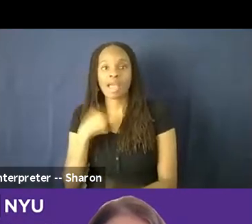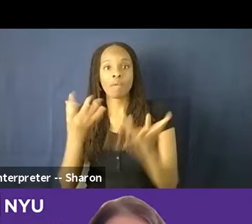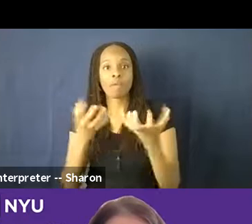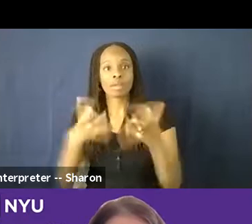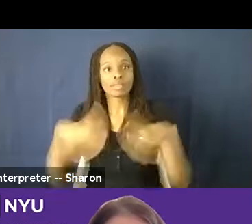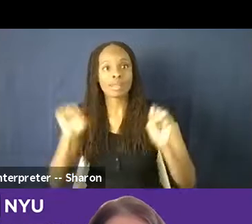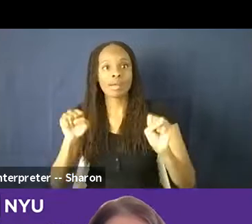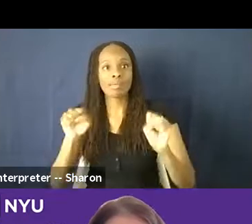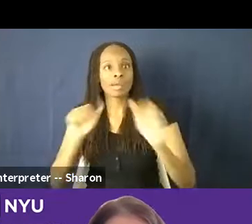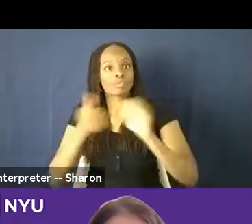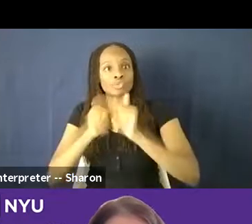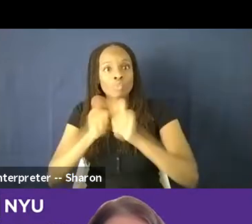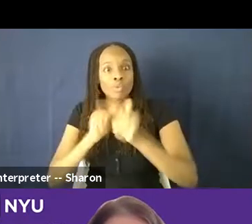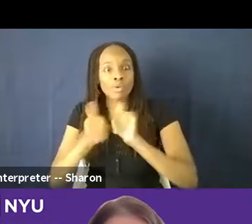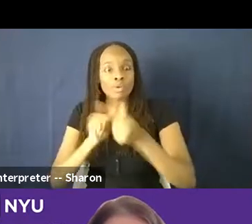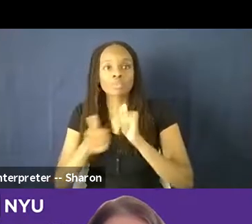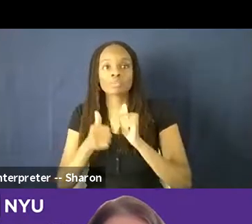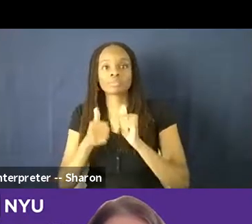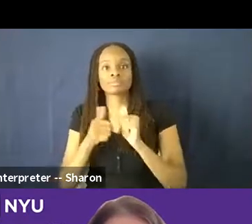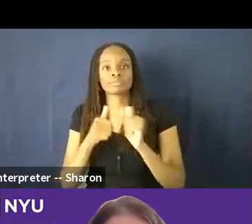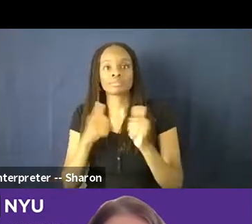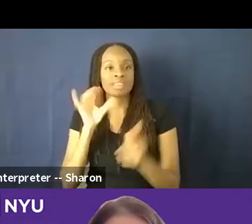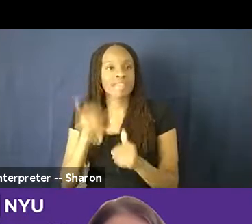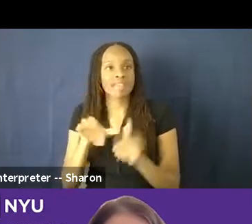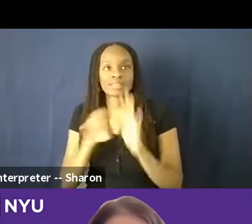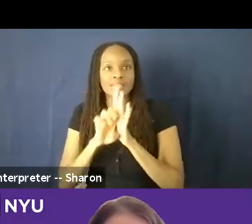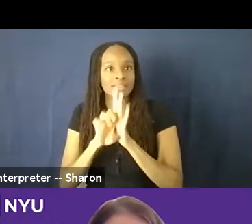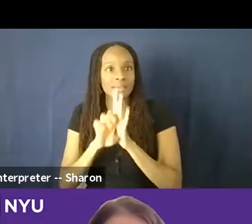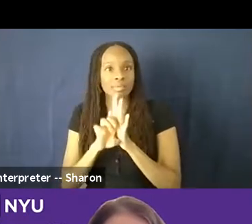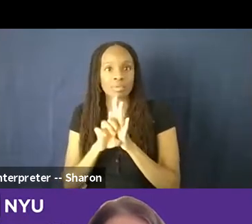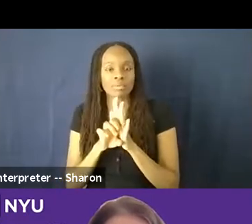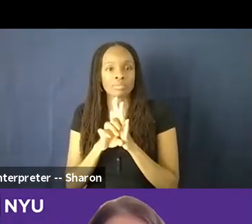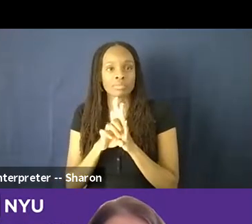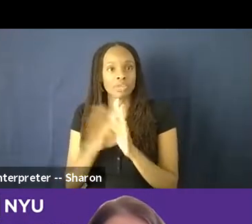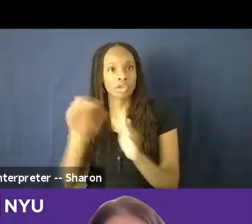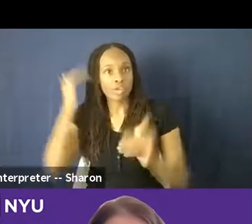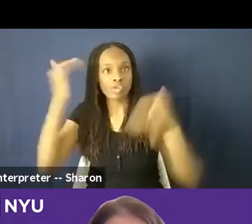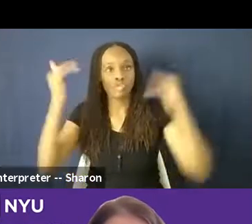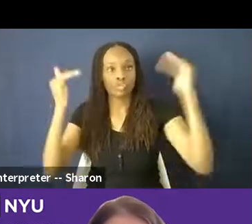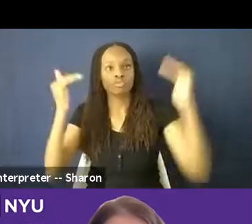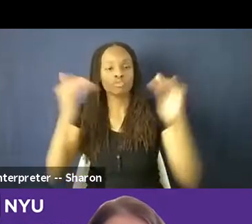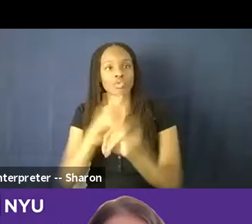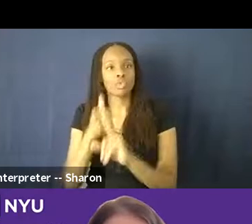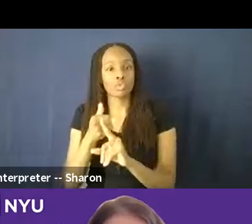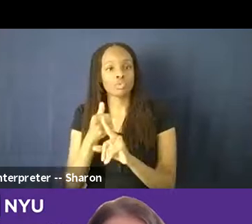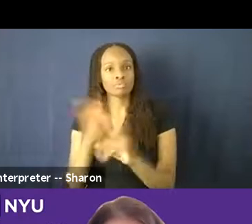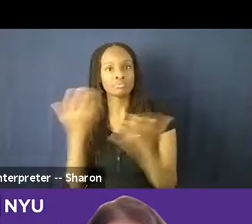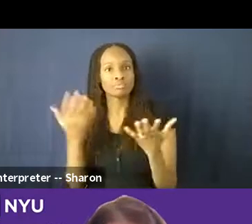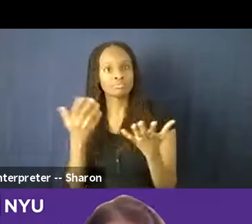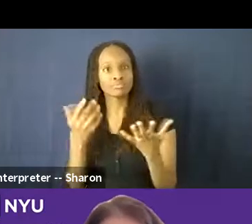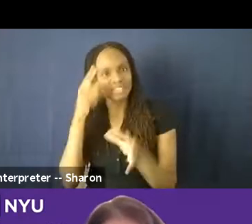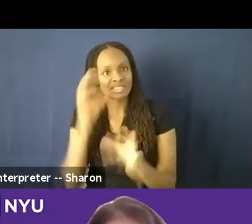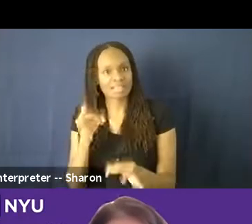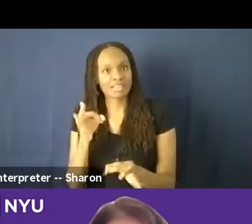a classic example, you know, of someone, a grown up who decided to pursue archery and try out for the